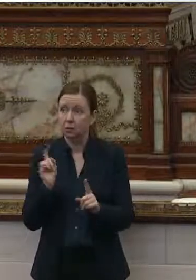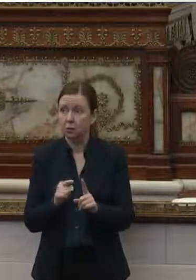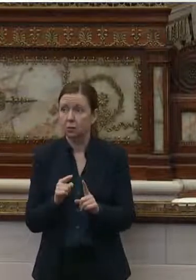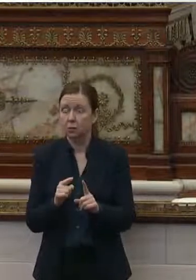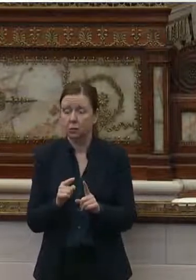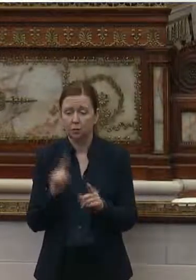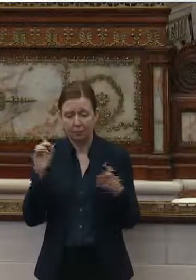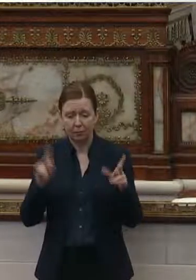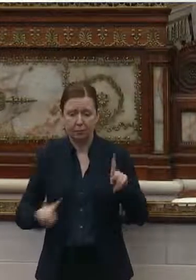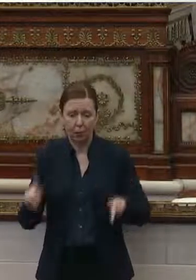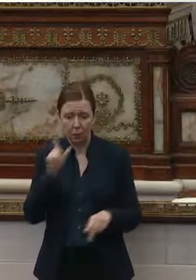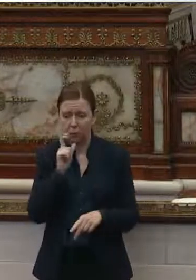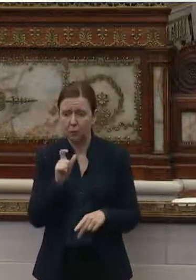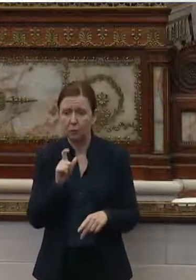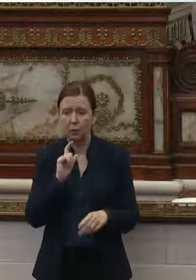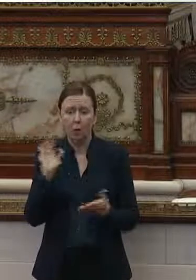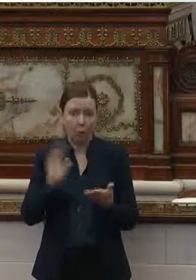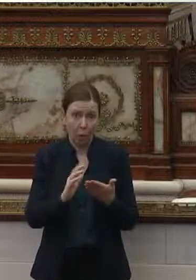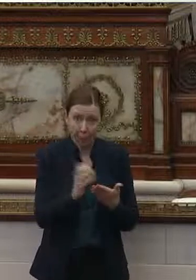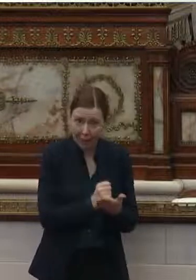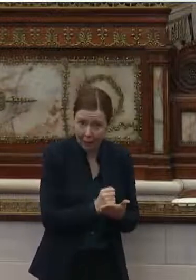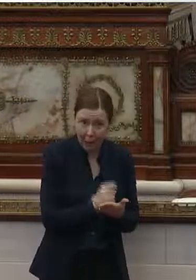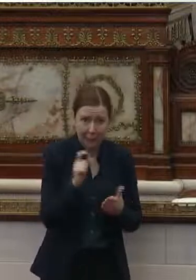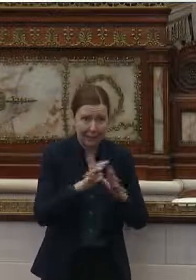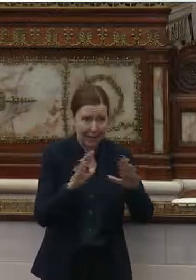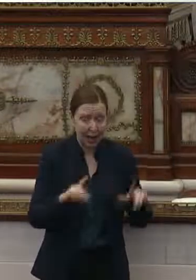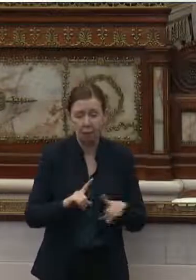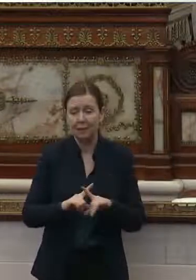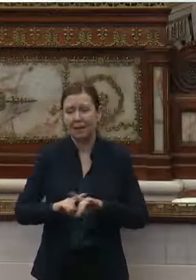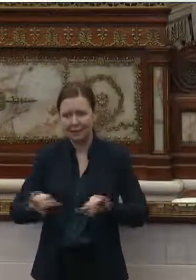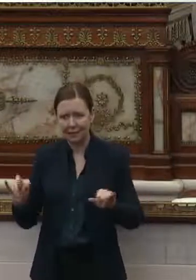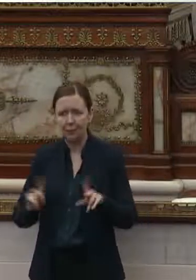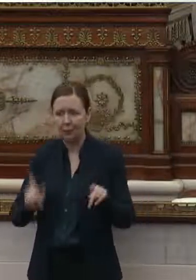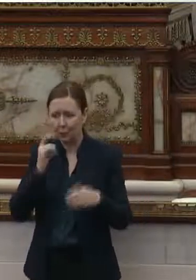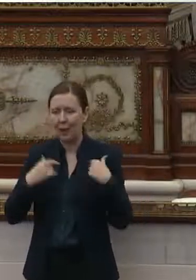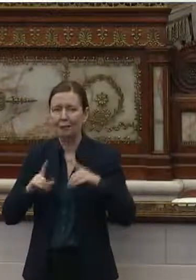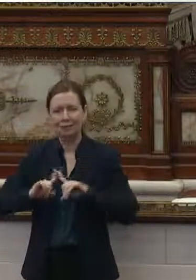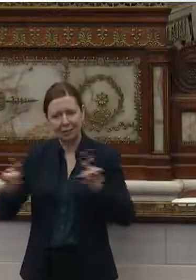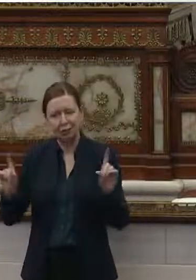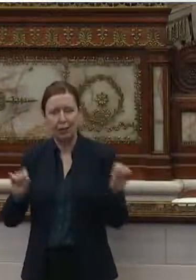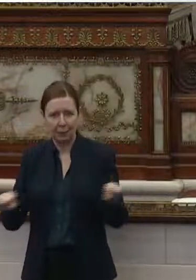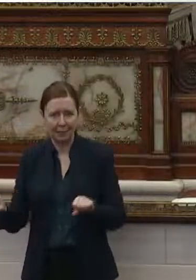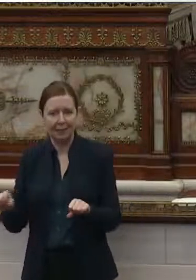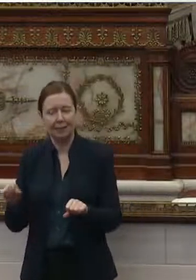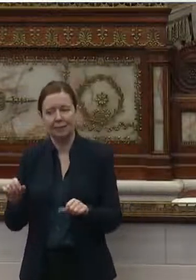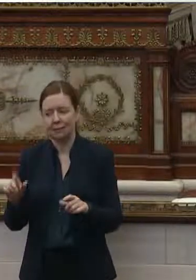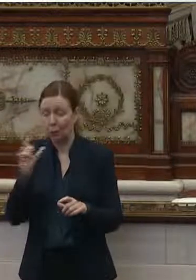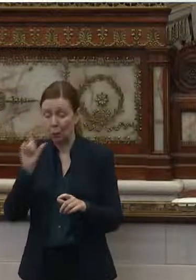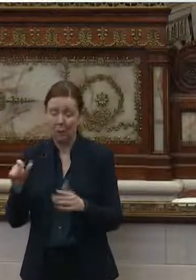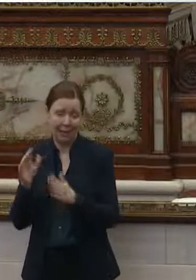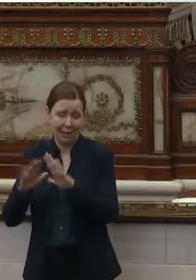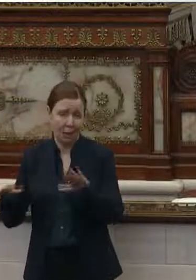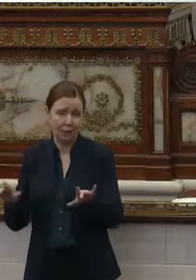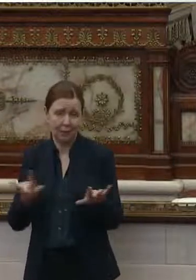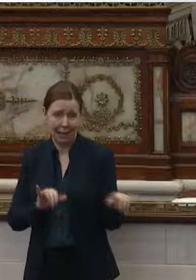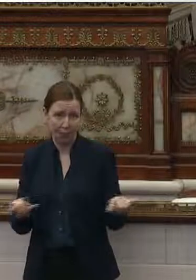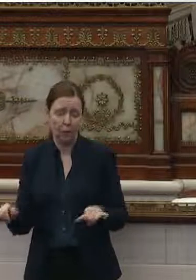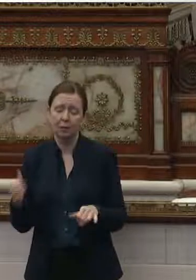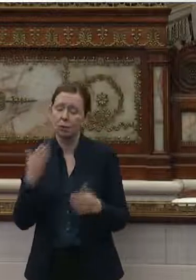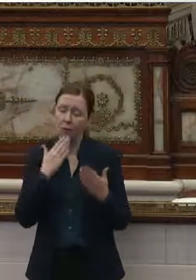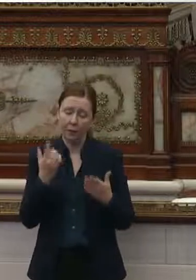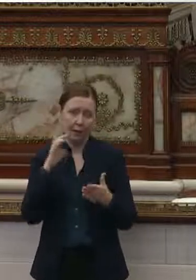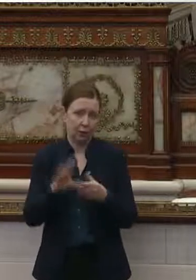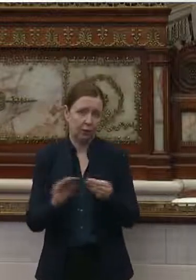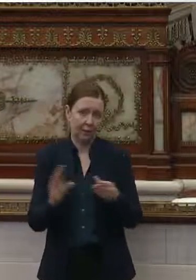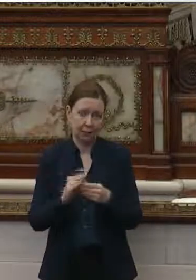folks who are low-income, who need housing, but also people who have different abilities and who need housing as well. So, thank